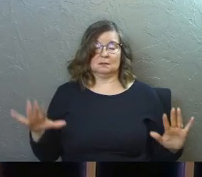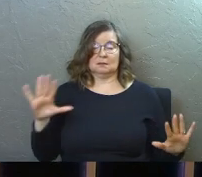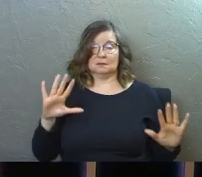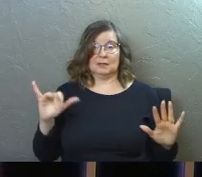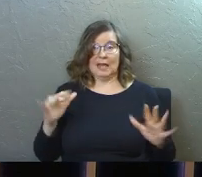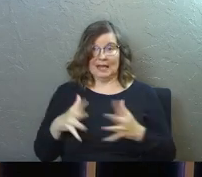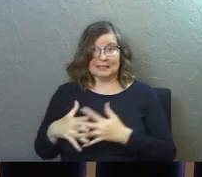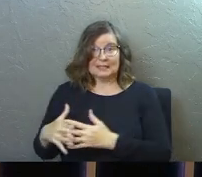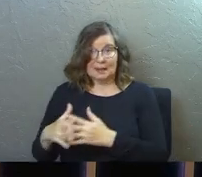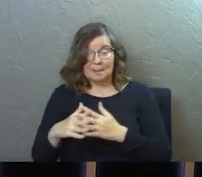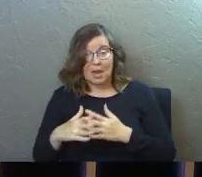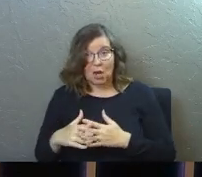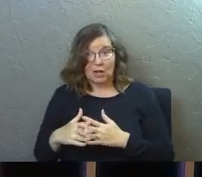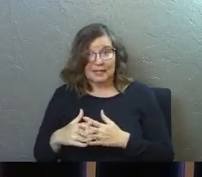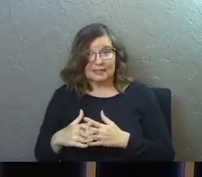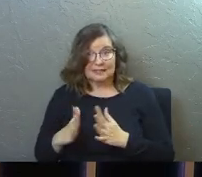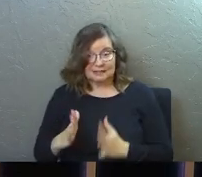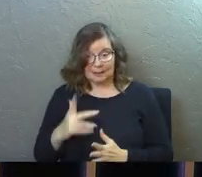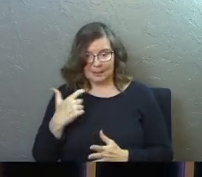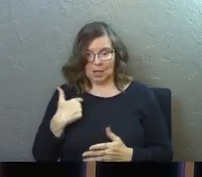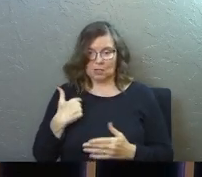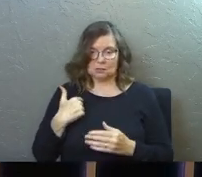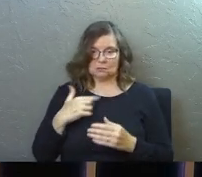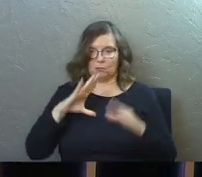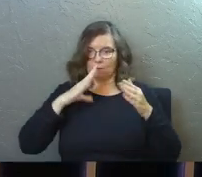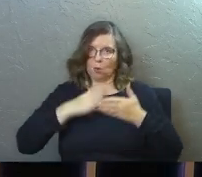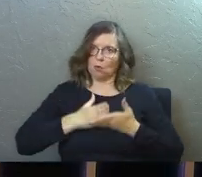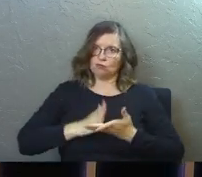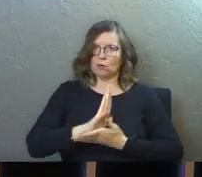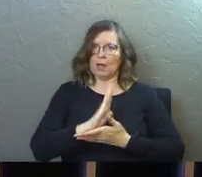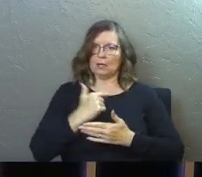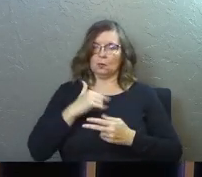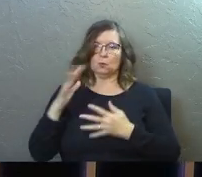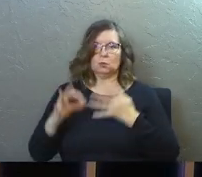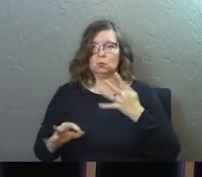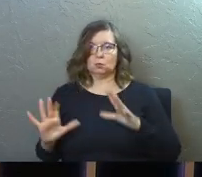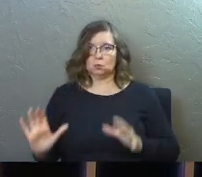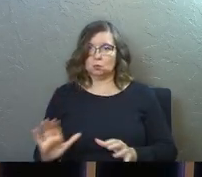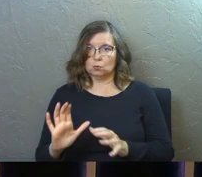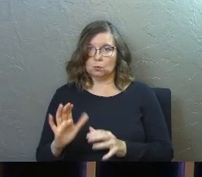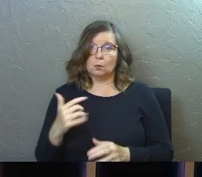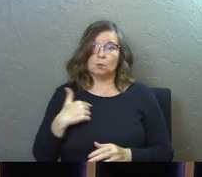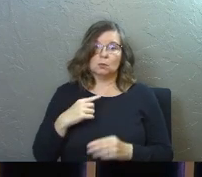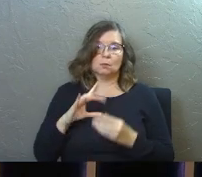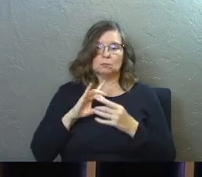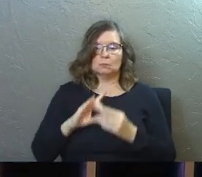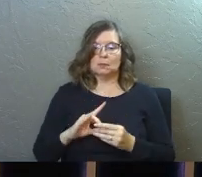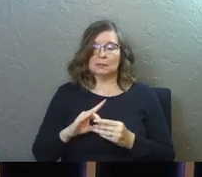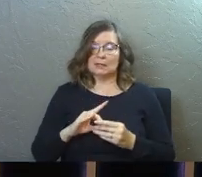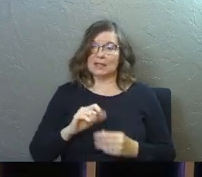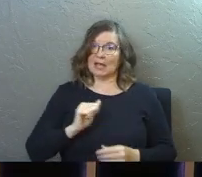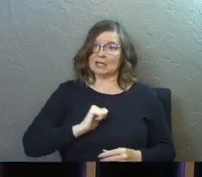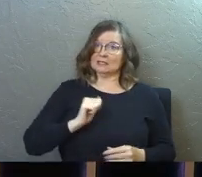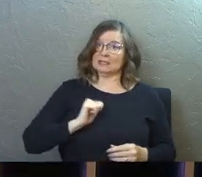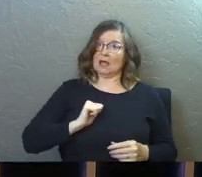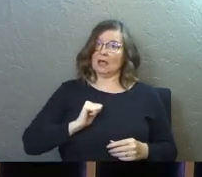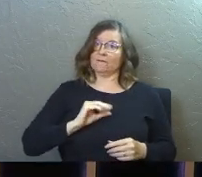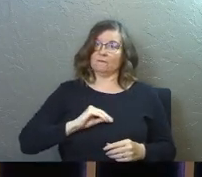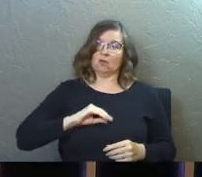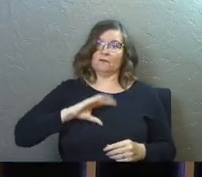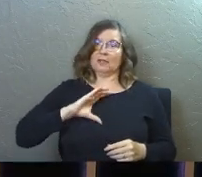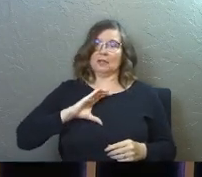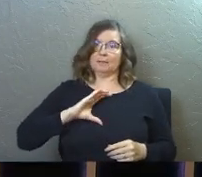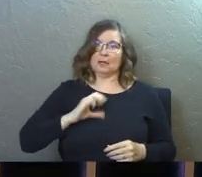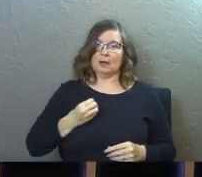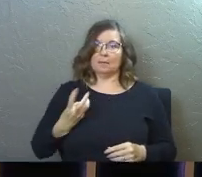as Americans, doesn't it? Because we're so about our rights and we're so about what we choose to do. We're so about like self-fulfillment